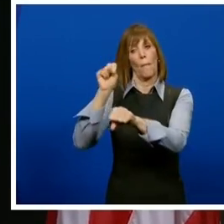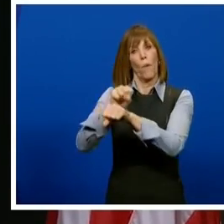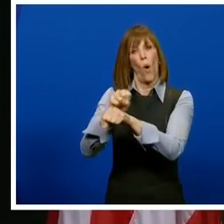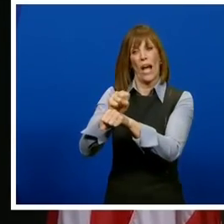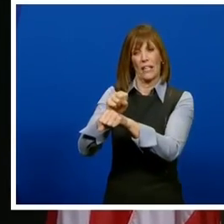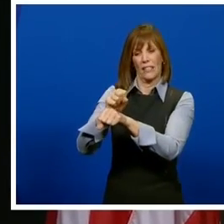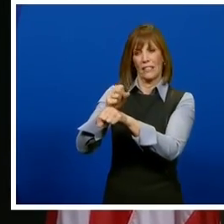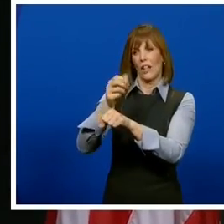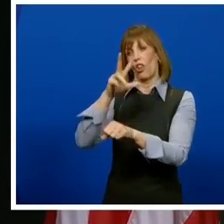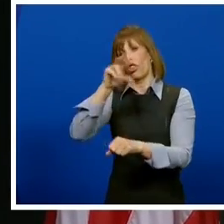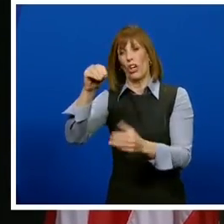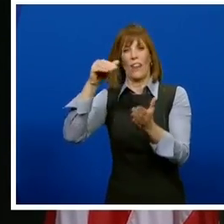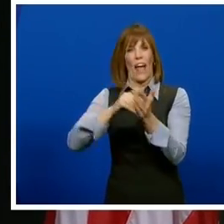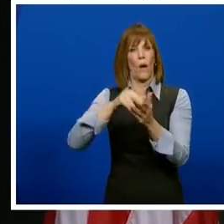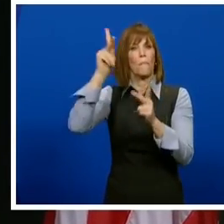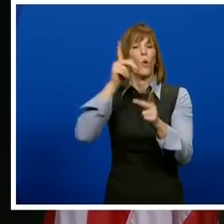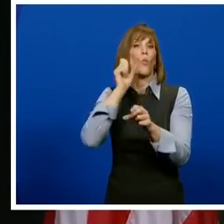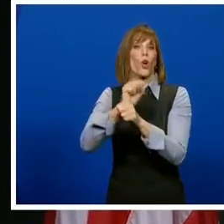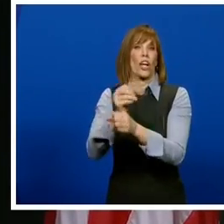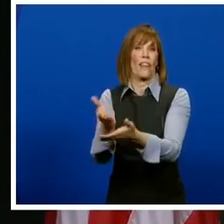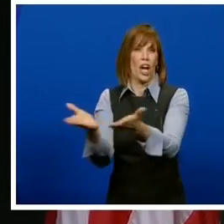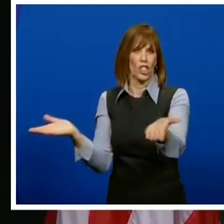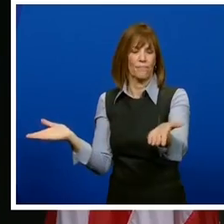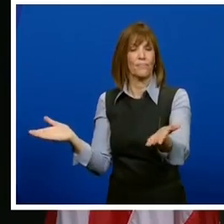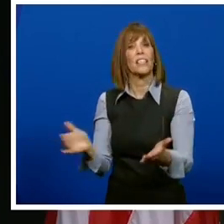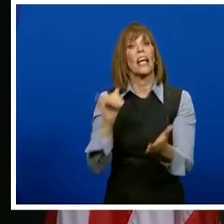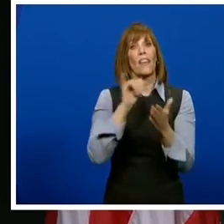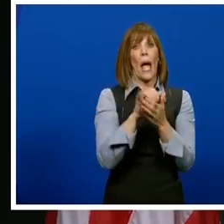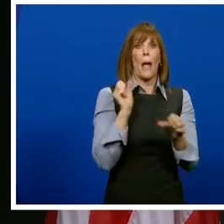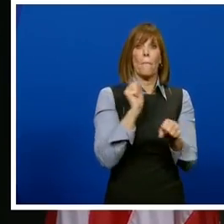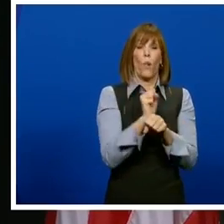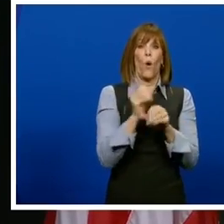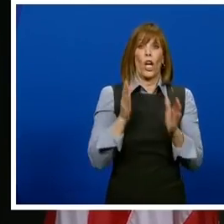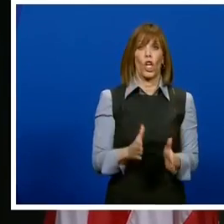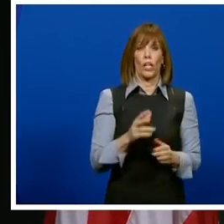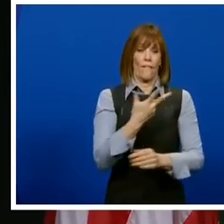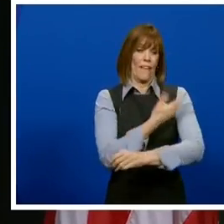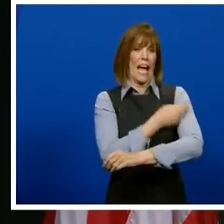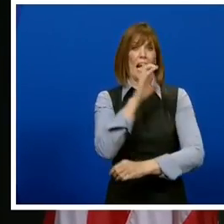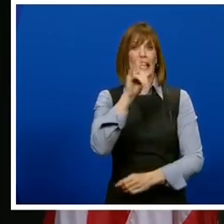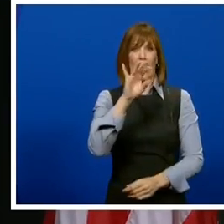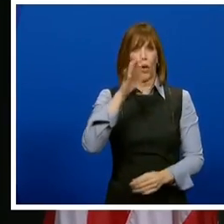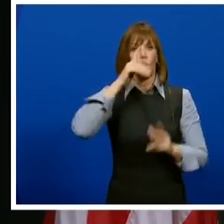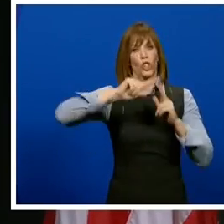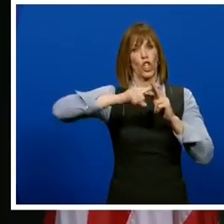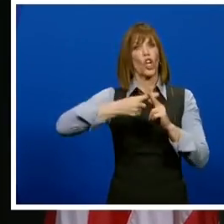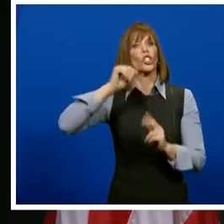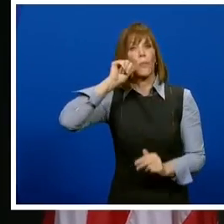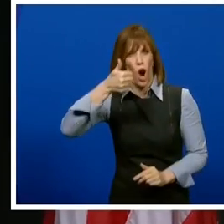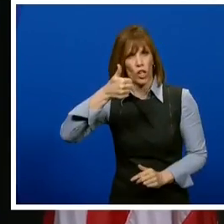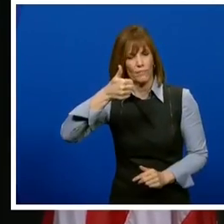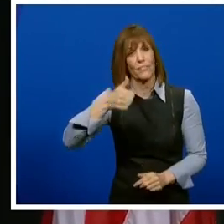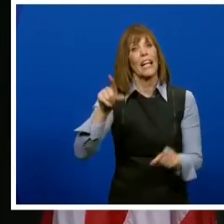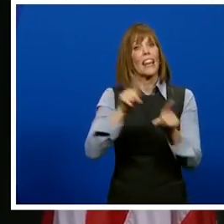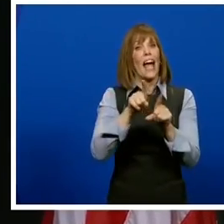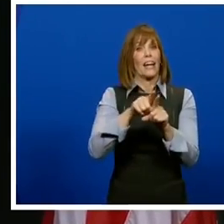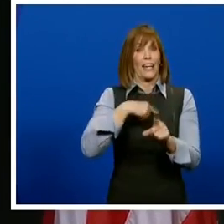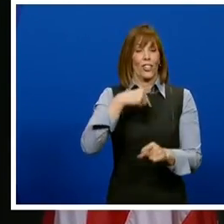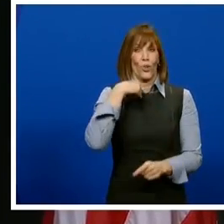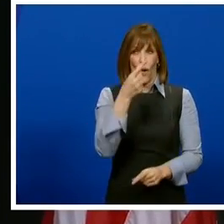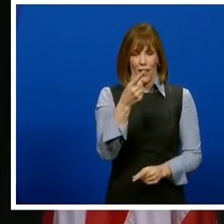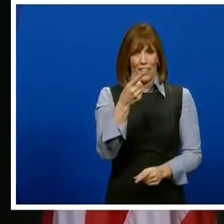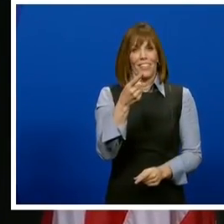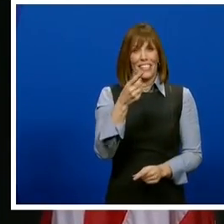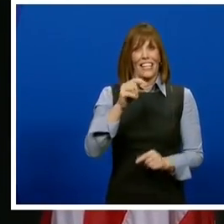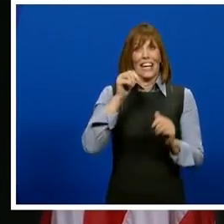30,000 essential workers. And employer vaccination clinics will begin as soon as tomorrow. As I mentioned earlier, being able